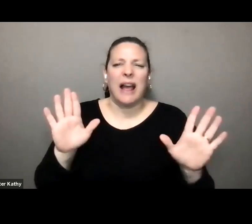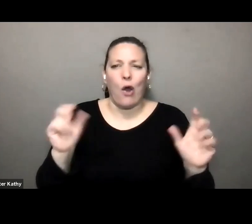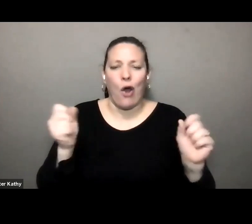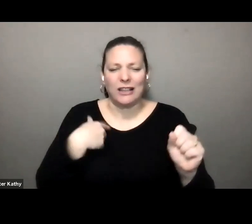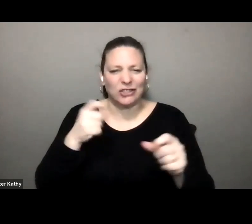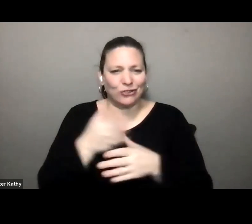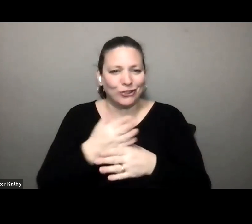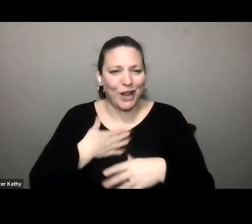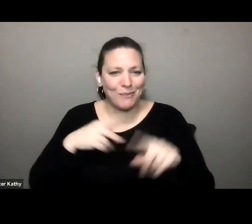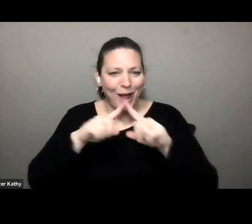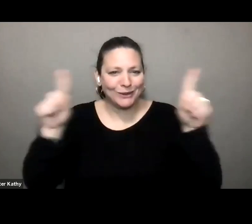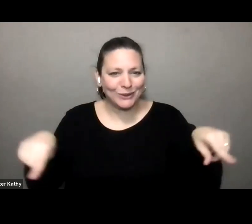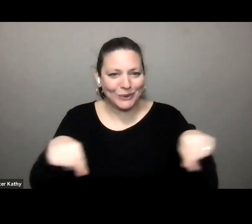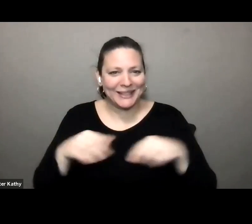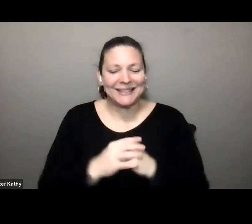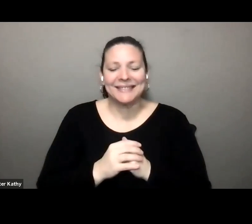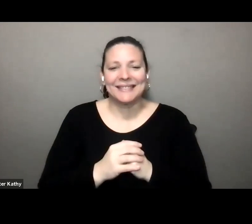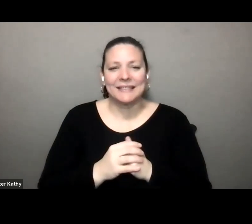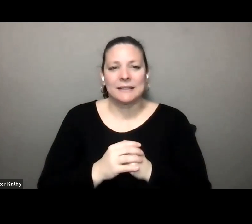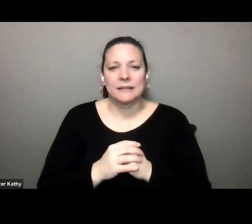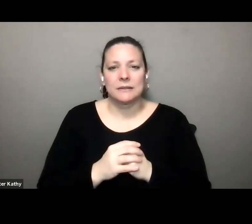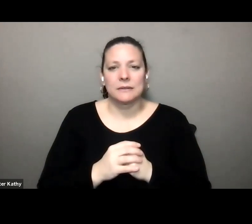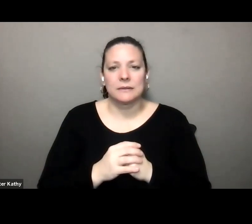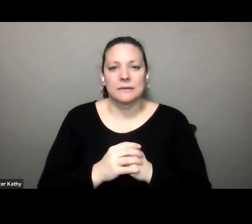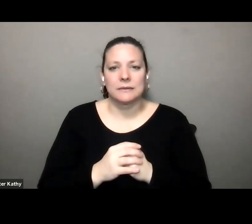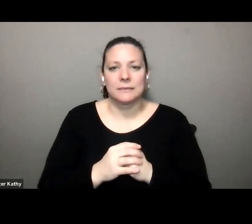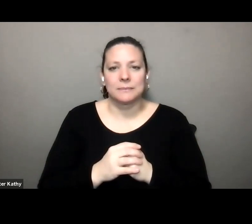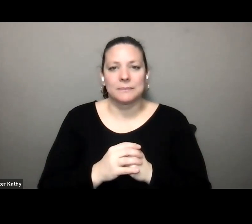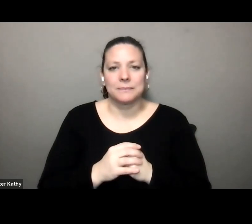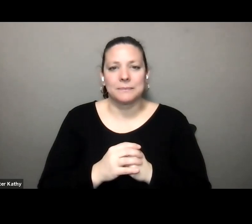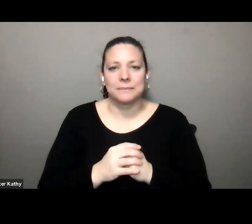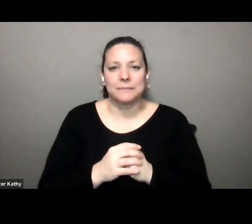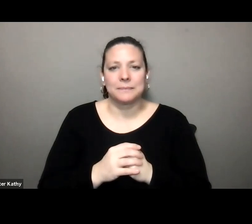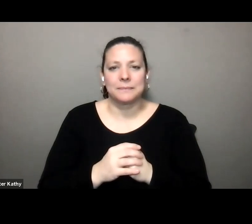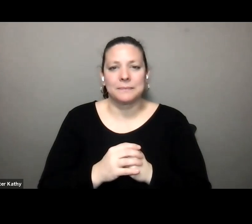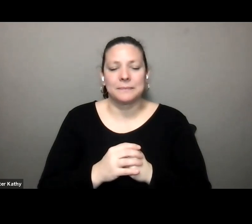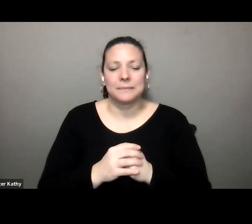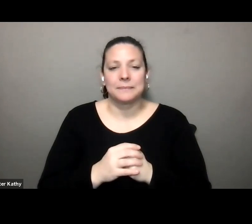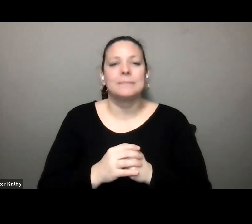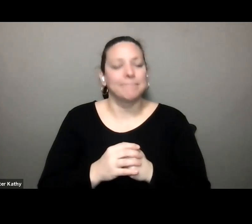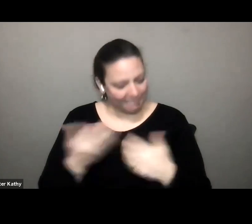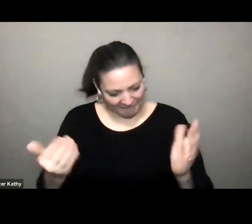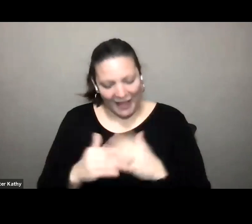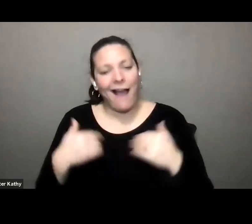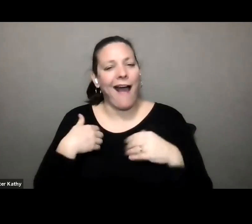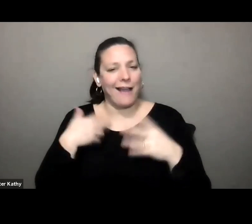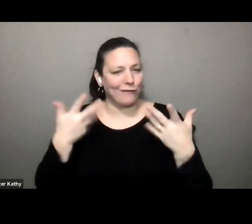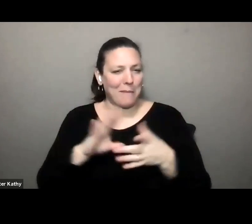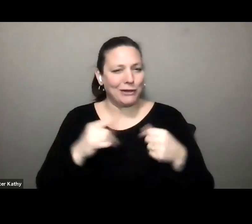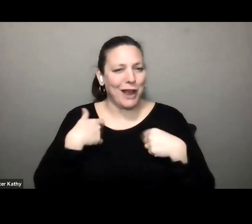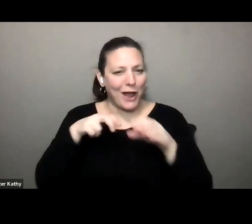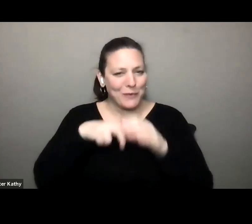i i am another uh i'm another uh tarps rider as i said i